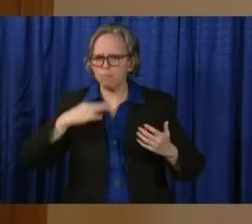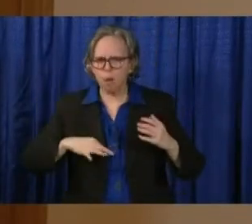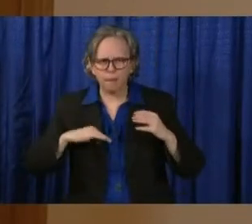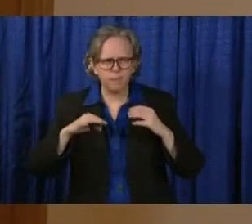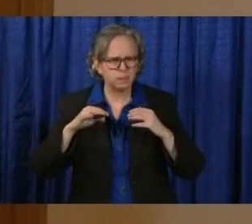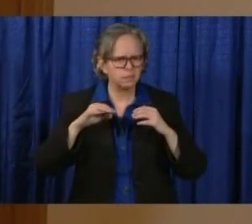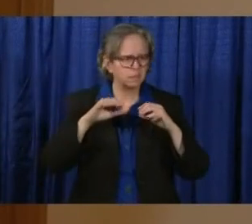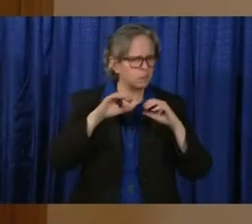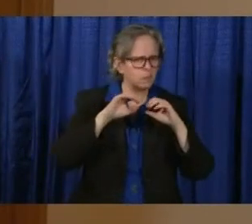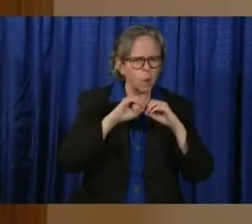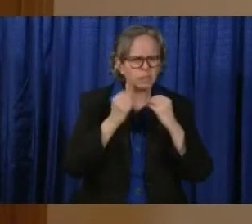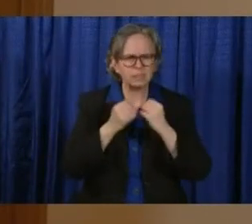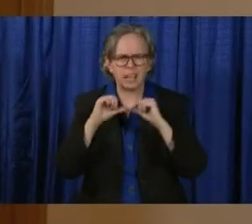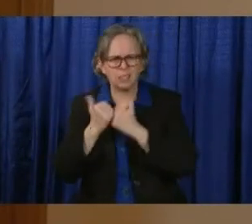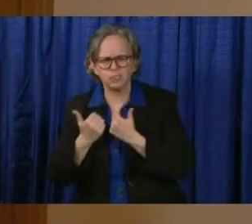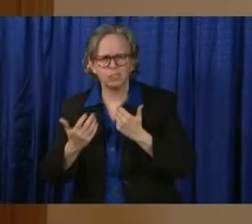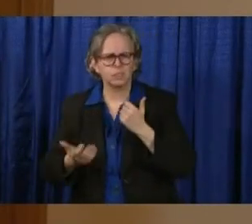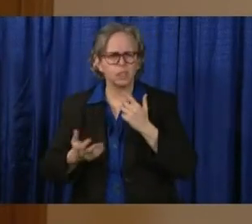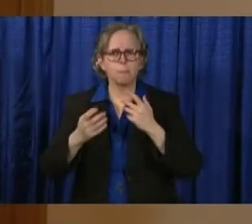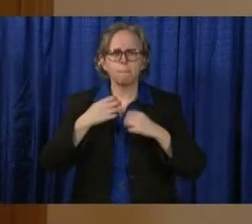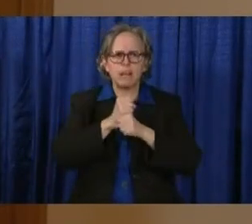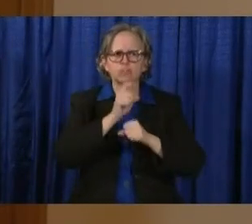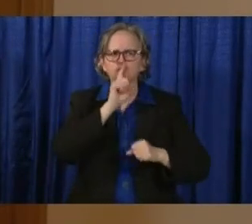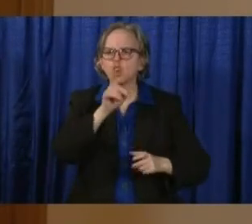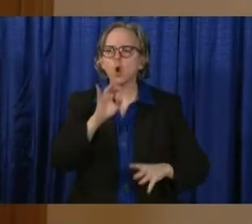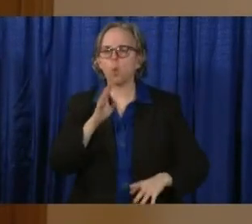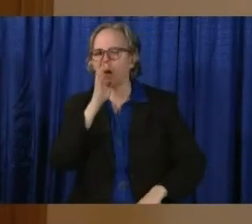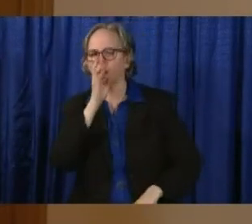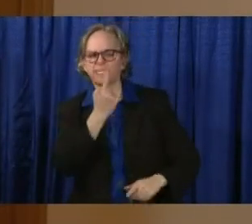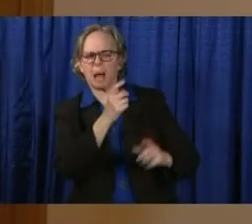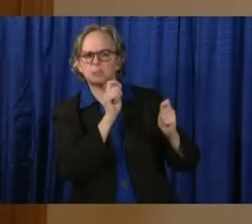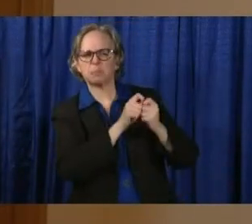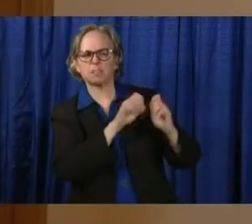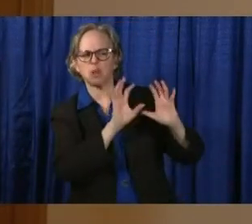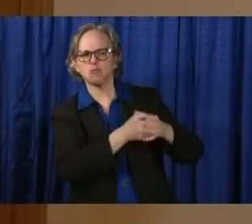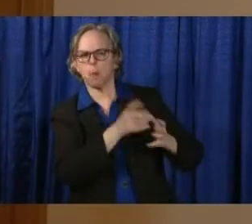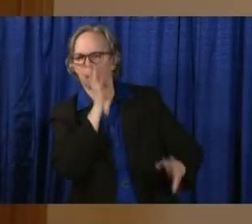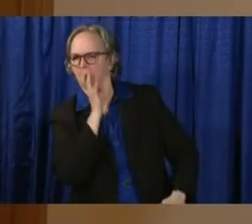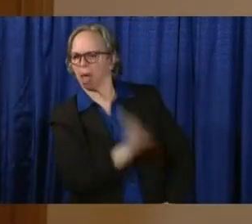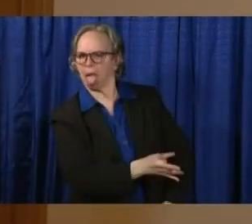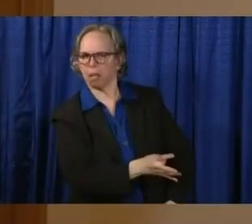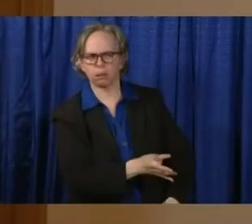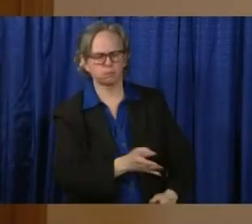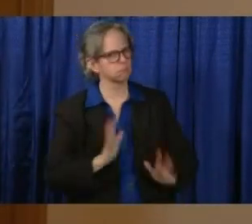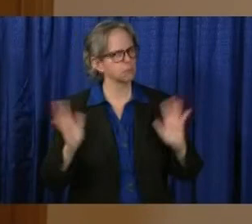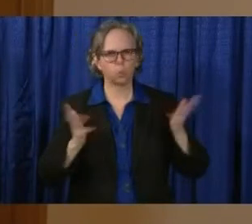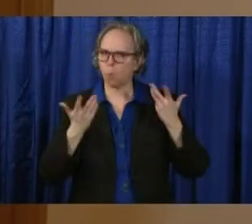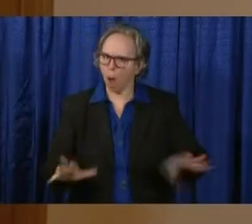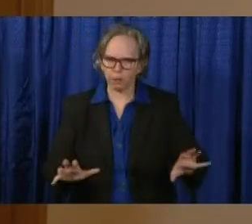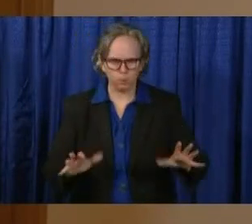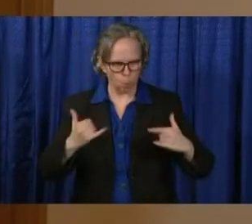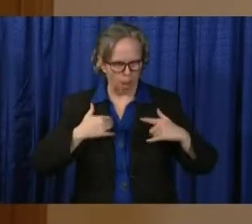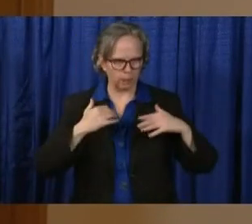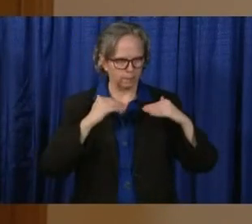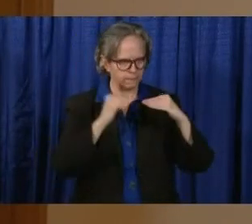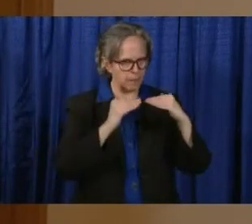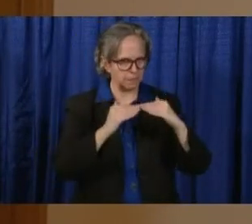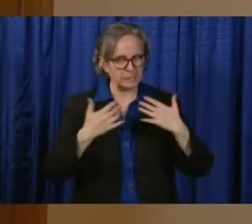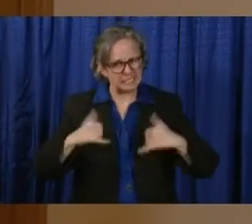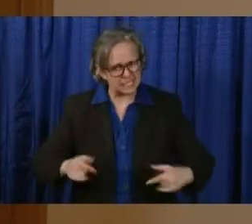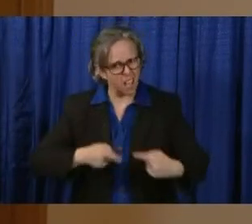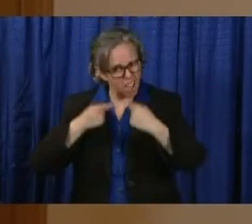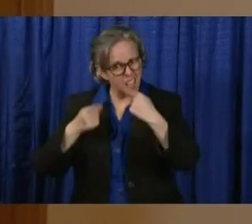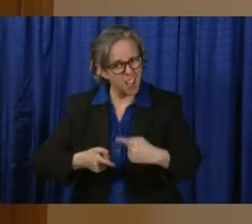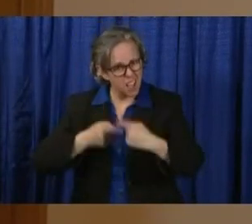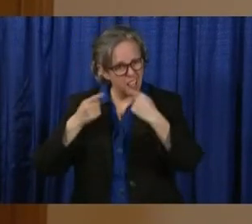that no one is left behind in this illness. And this is a daunting challenge for us. Right now, it's very hard for us to say